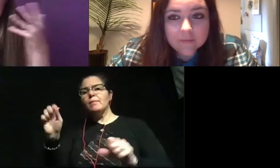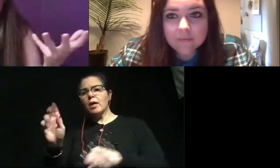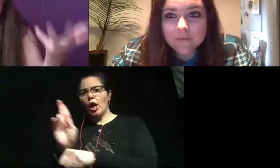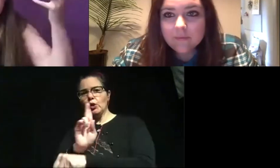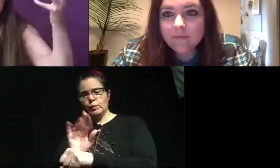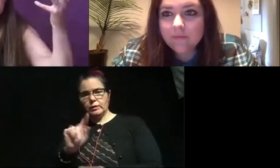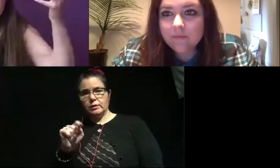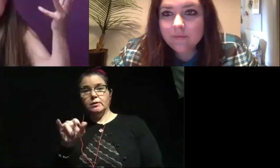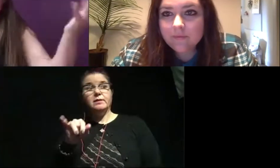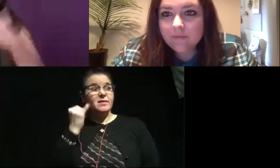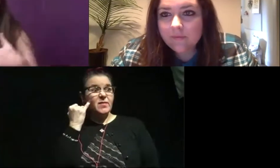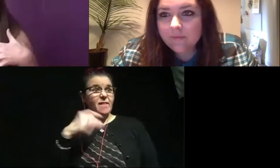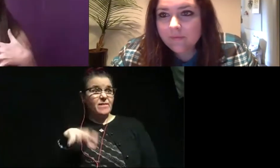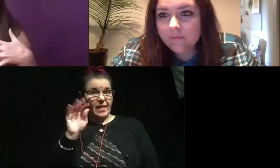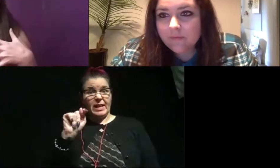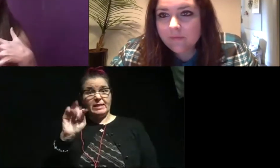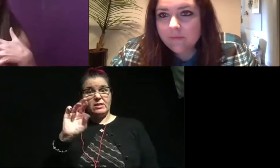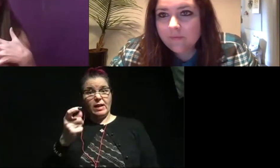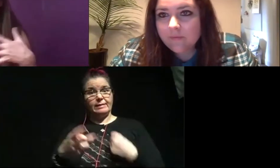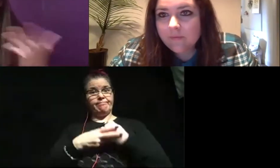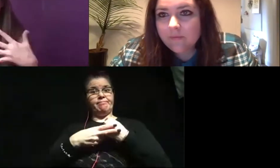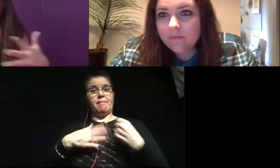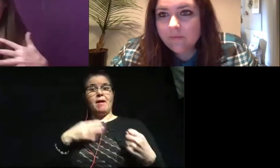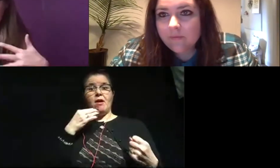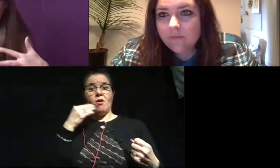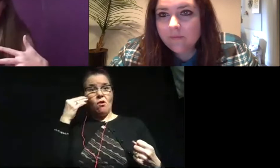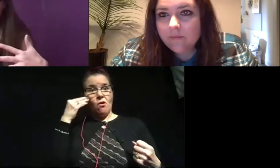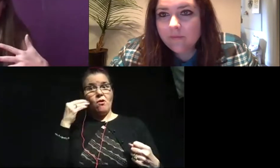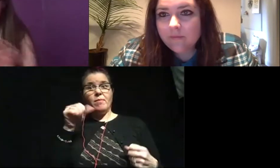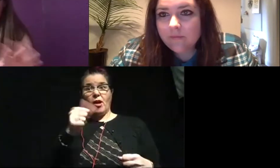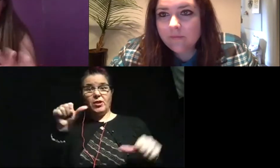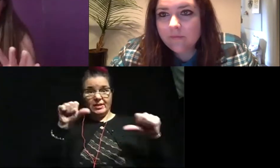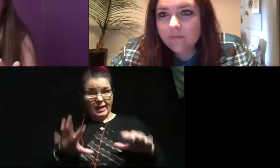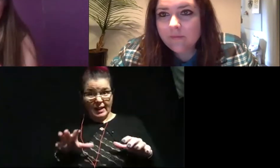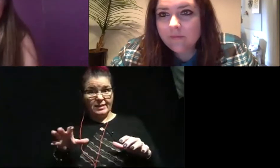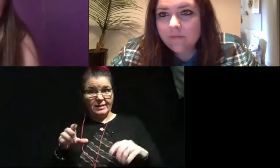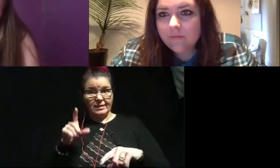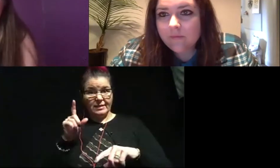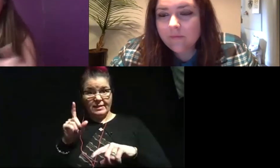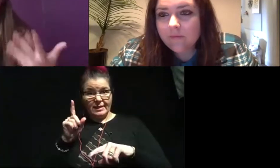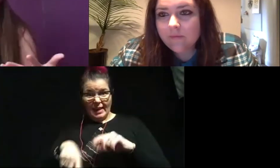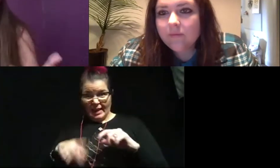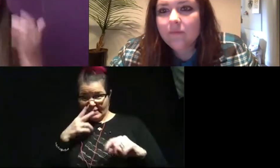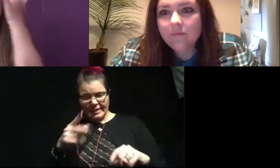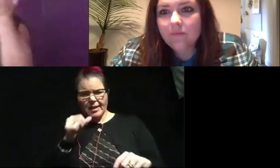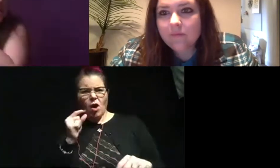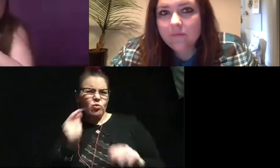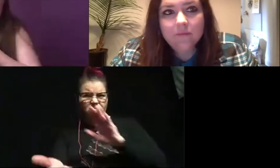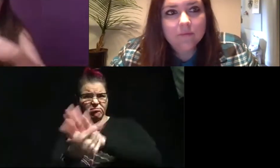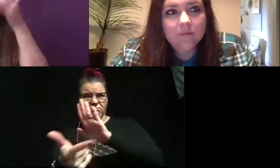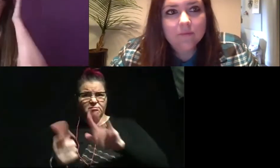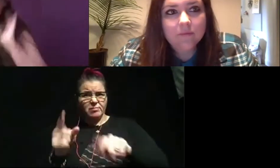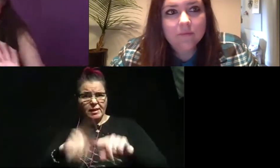if I find a T-Rex and then keep it in my house, other scientists can't get to it. So that's not cool. Right? That's illegal actually in